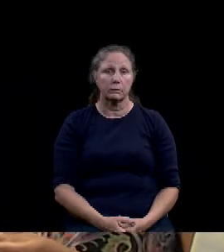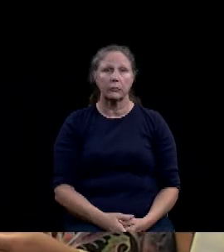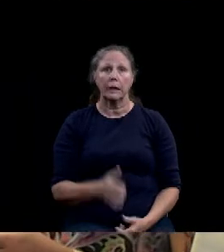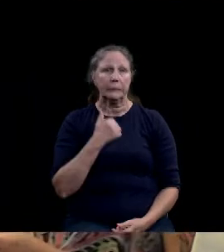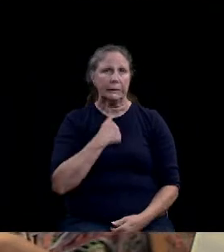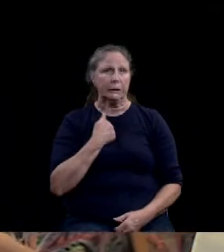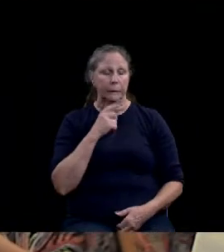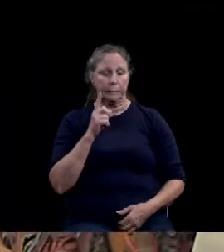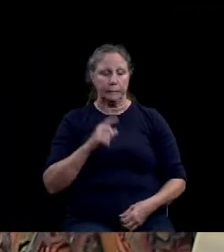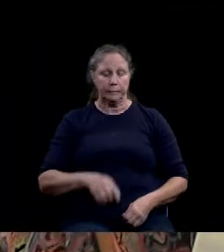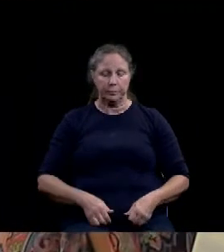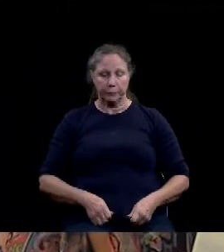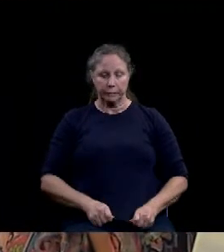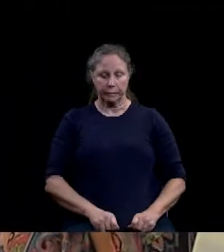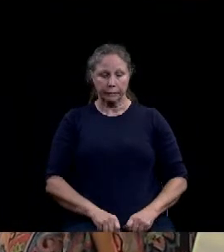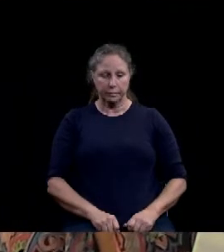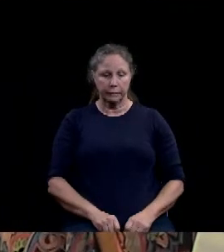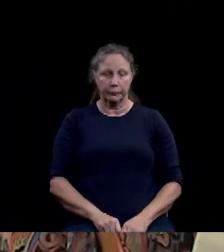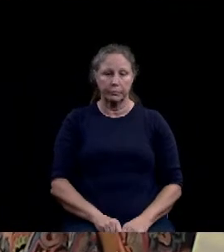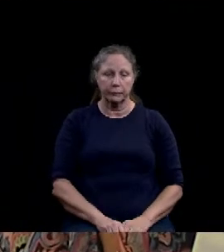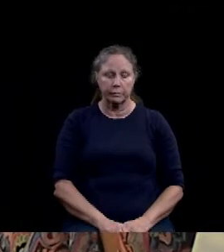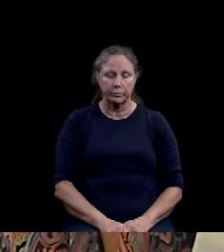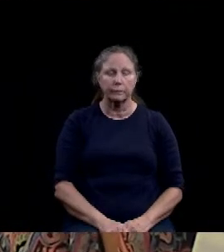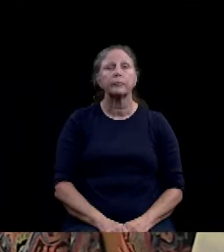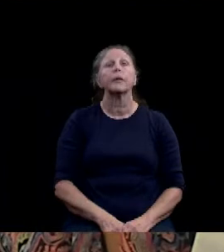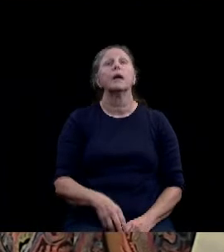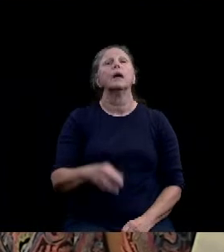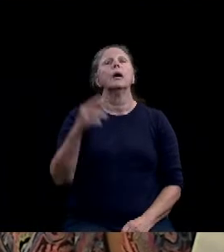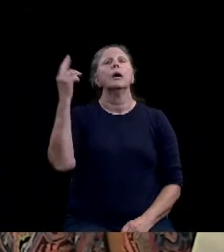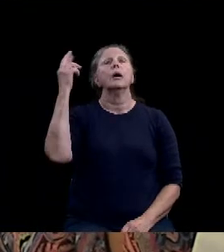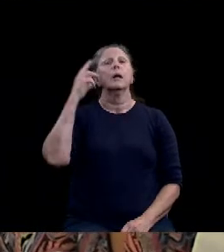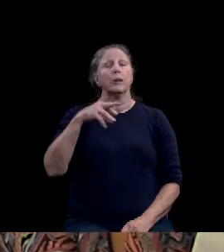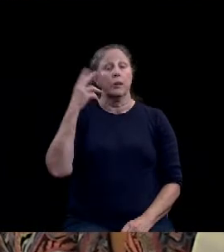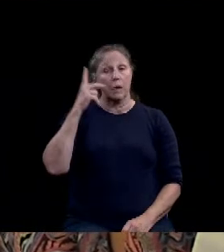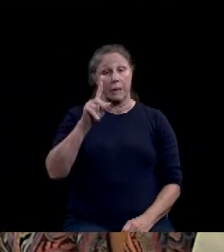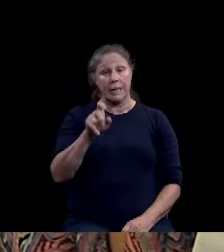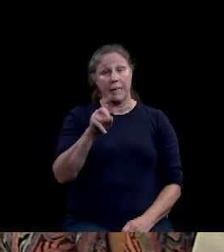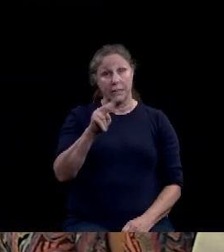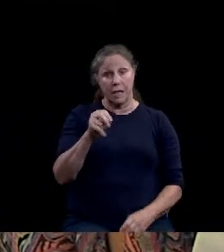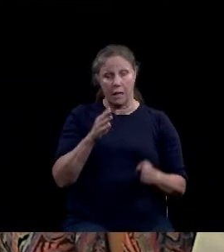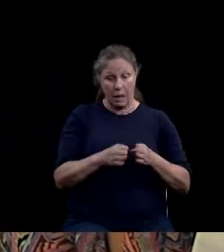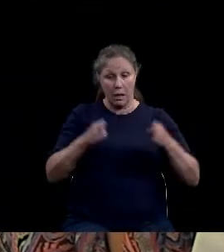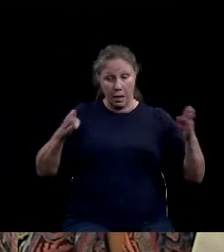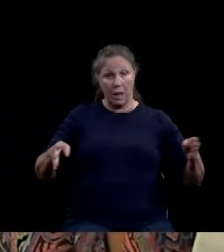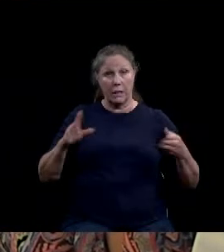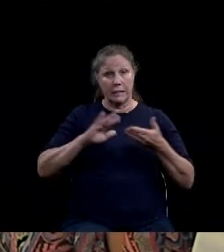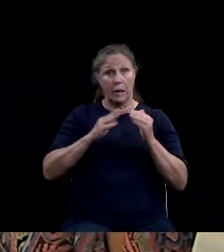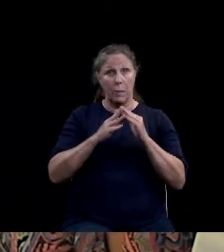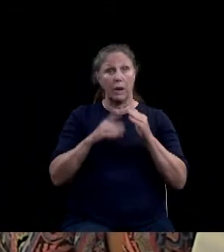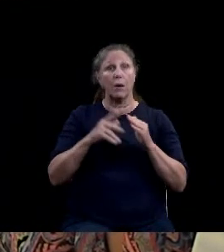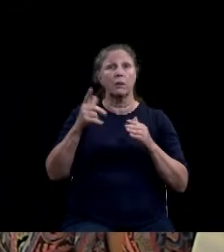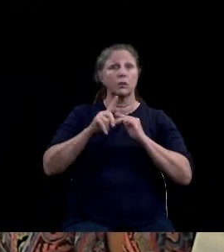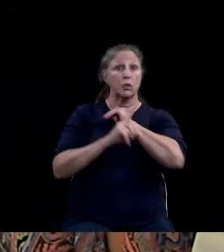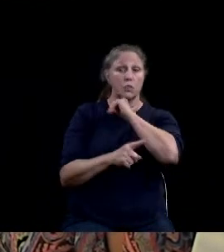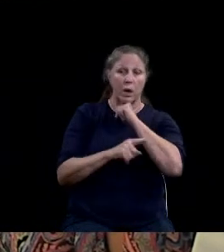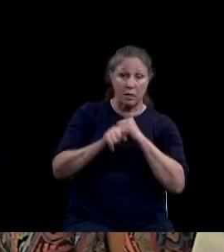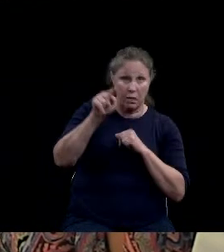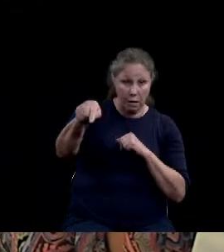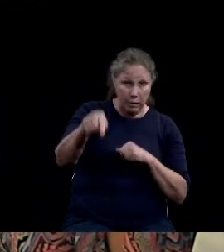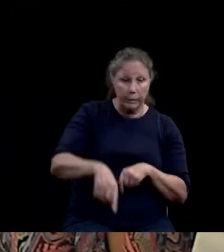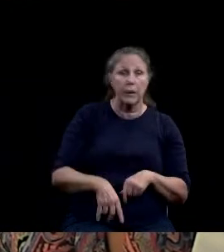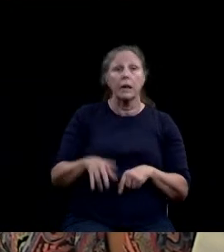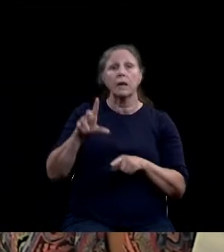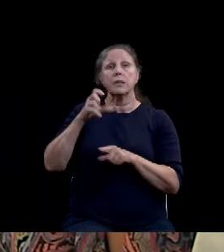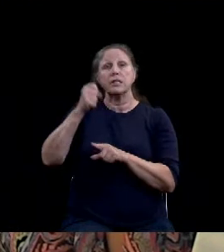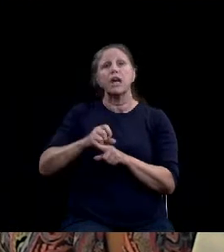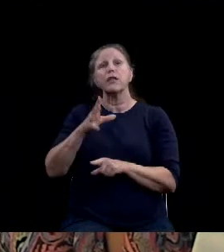Reason right-of-way expansion by TxDOT in connection with the city of Waco's proposed landfill, Southern Cross Ranch owners have received notice of all the proposed right